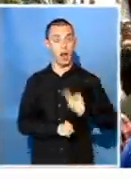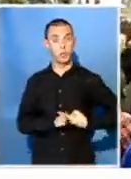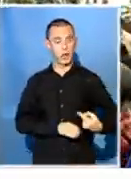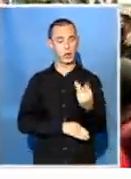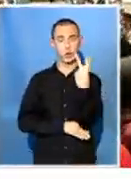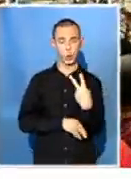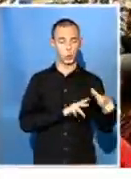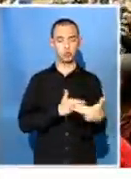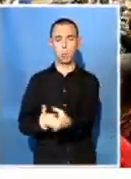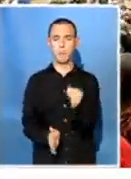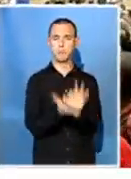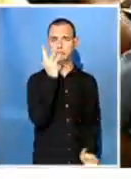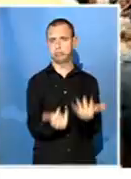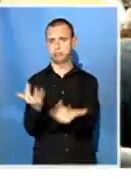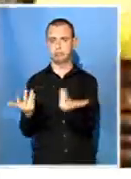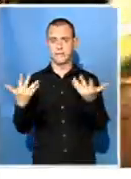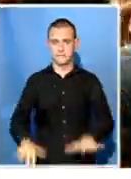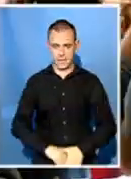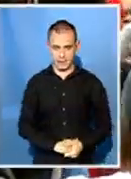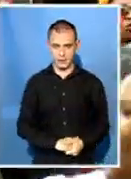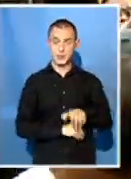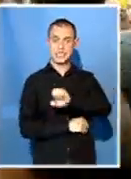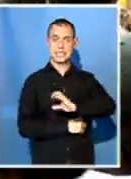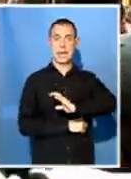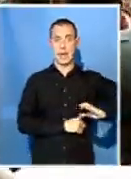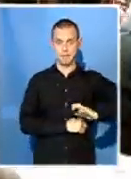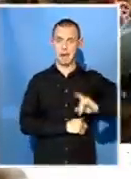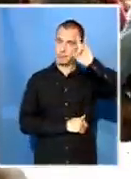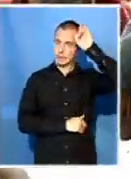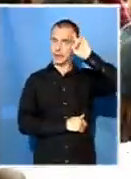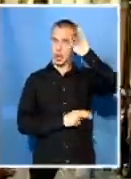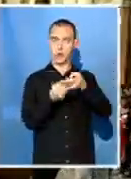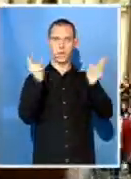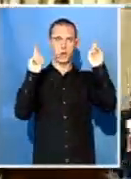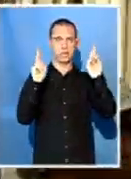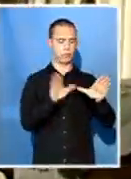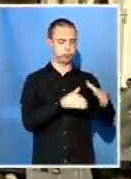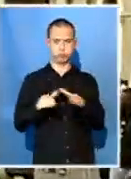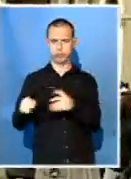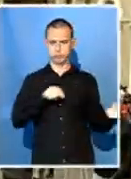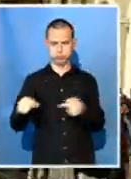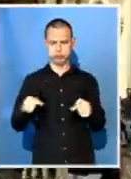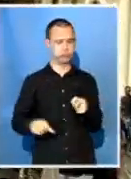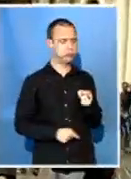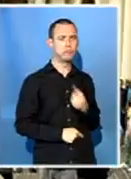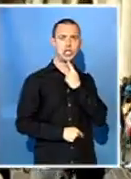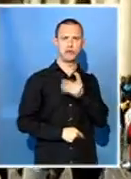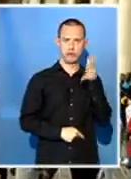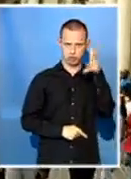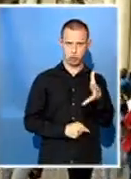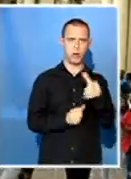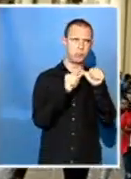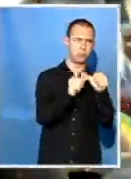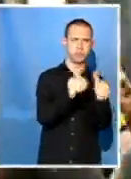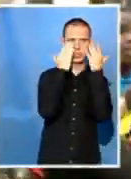In the Eastern Cape, students at the Nelson Mandela Metropolitan University are divided. Some signed a petition to resume lectures,